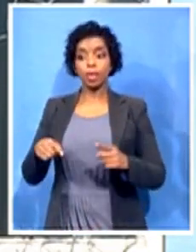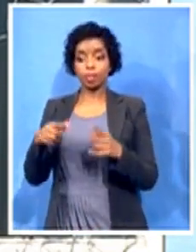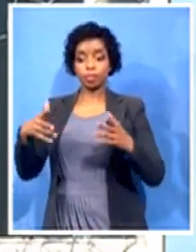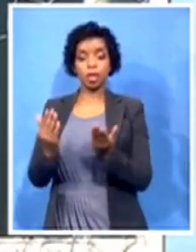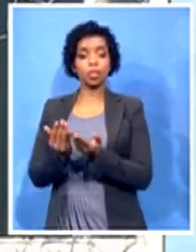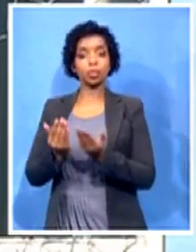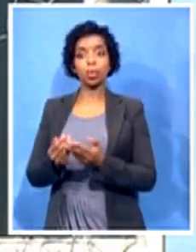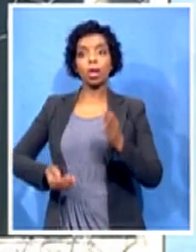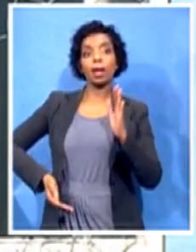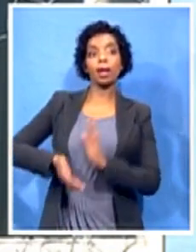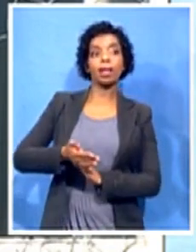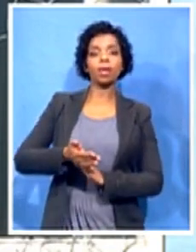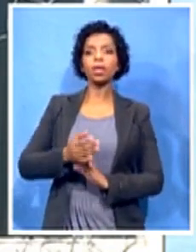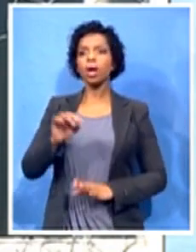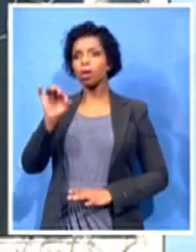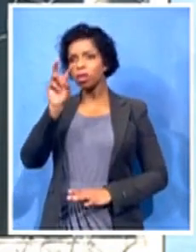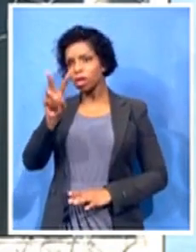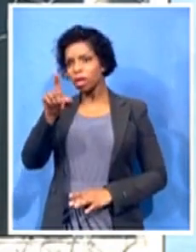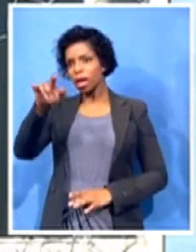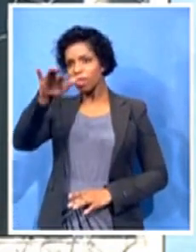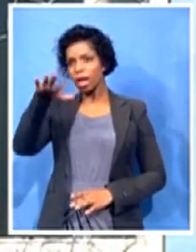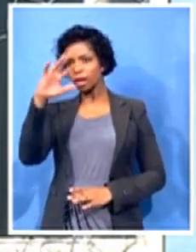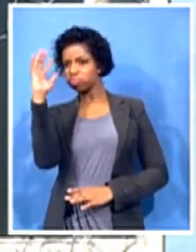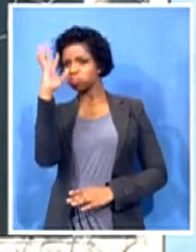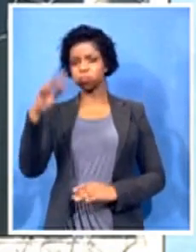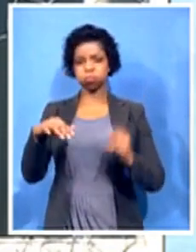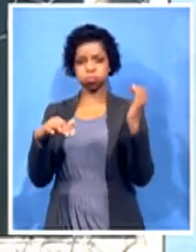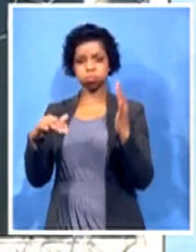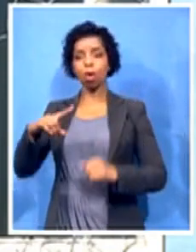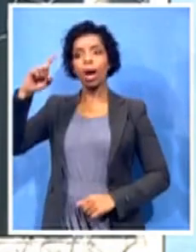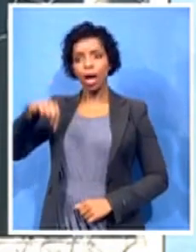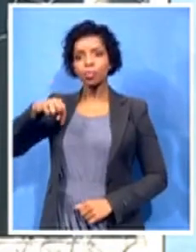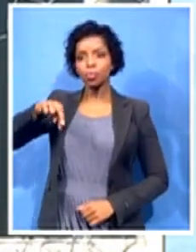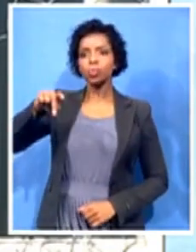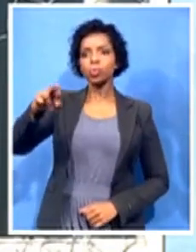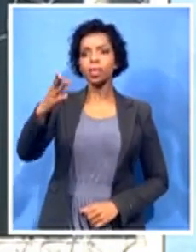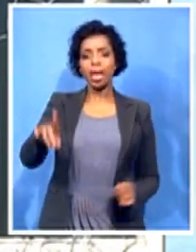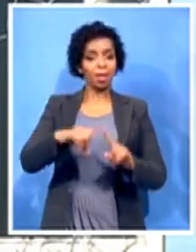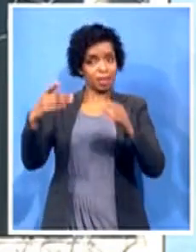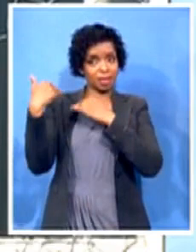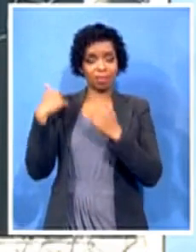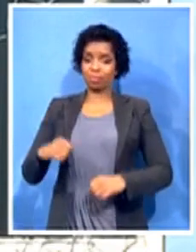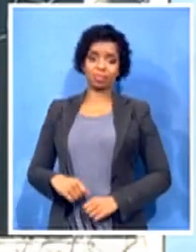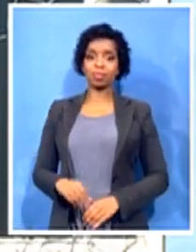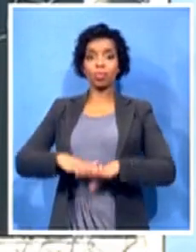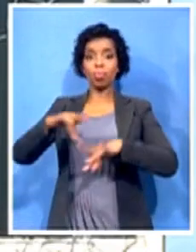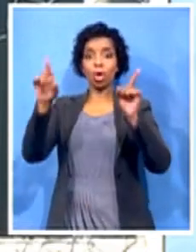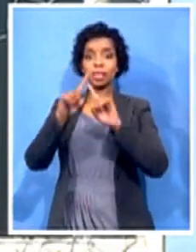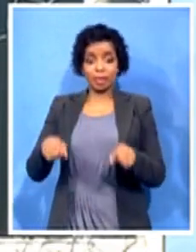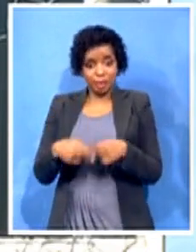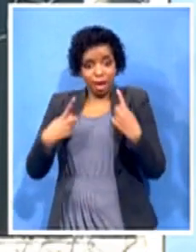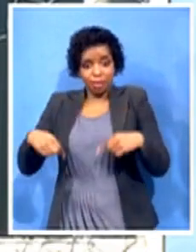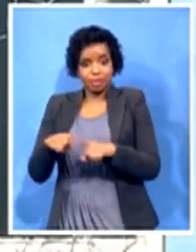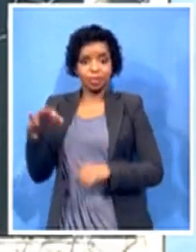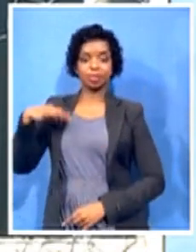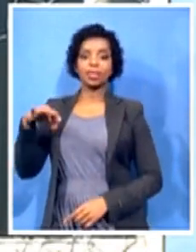safe at all, especially for our schools. The playing area is very small. We need practicing fields for sports.